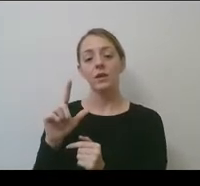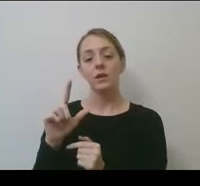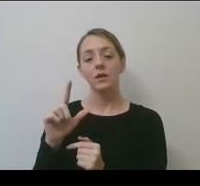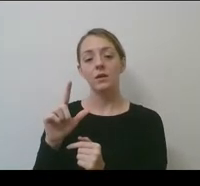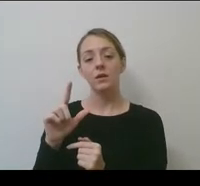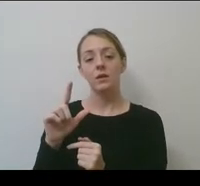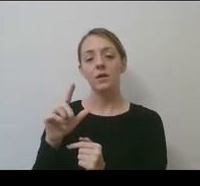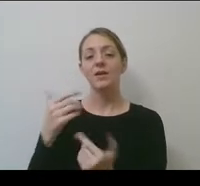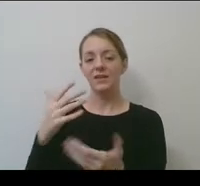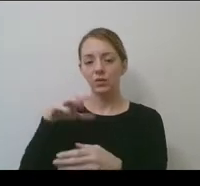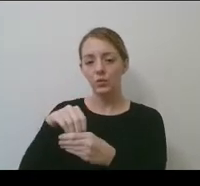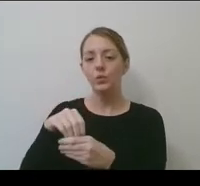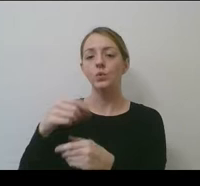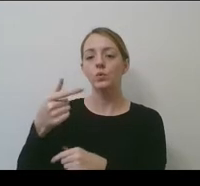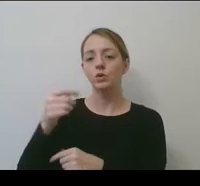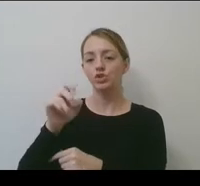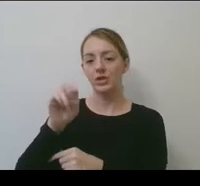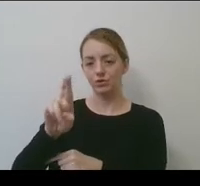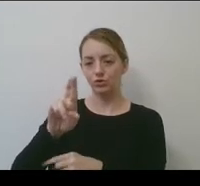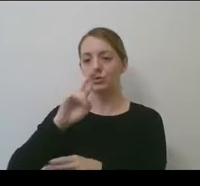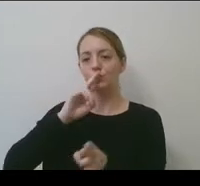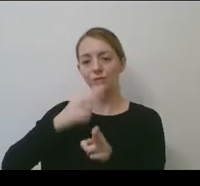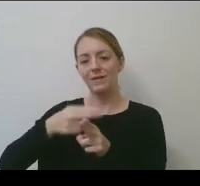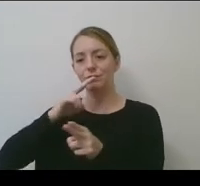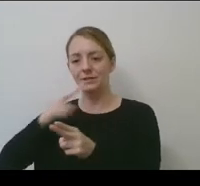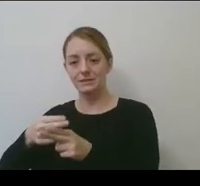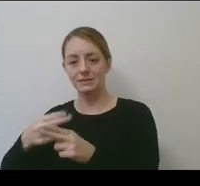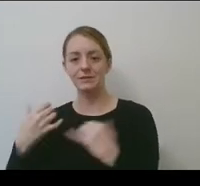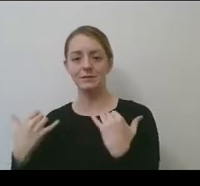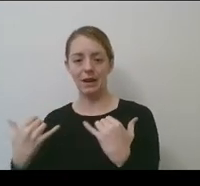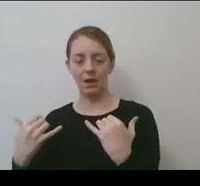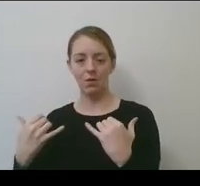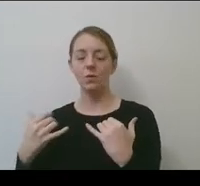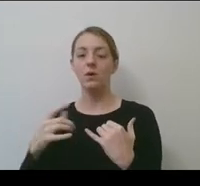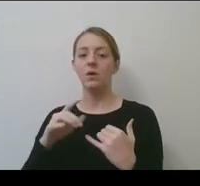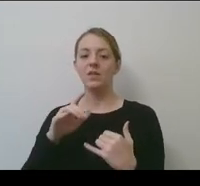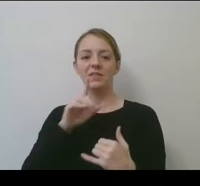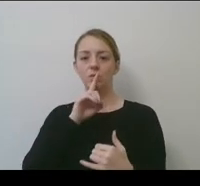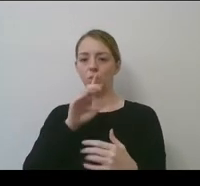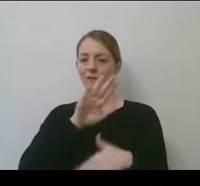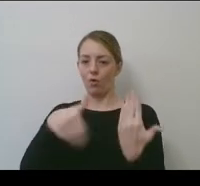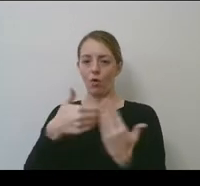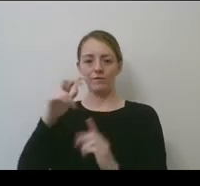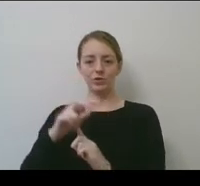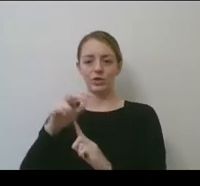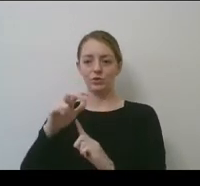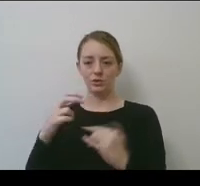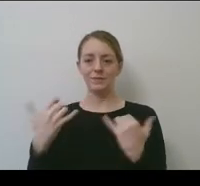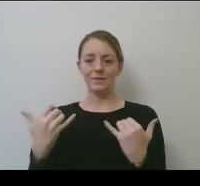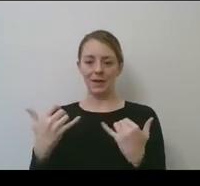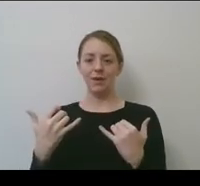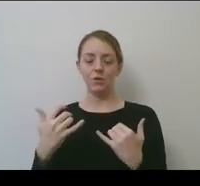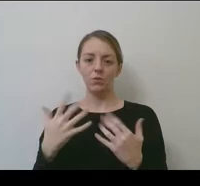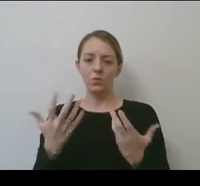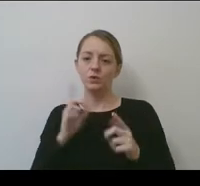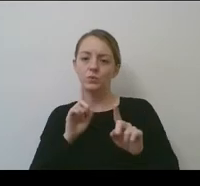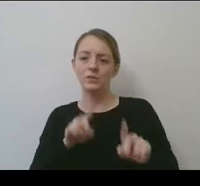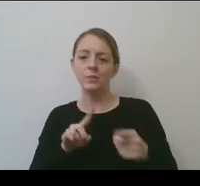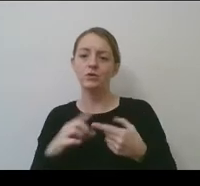those gender references now. And as I said, that's a, an across championship initiative in response to the inclusive language.